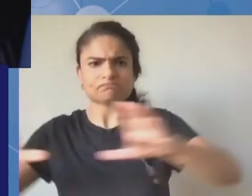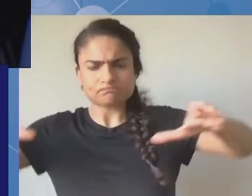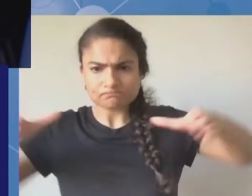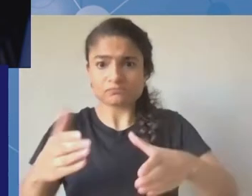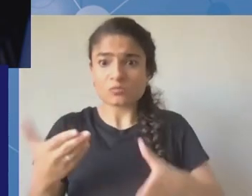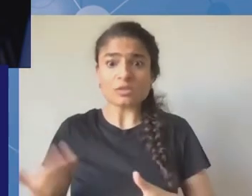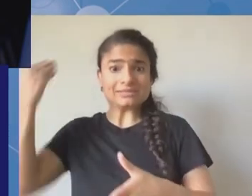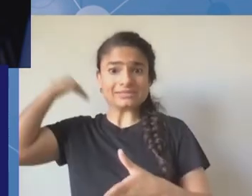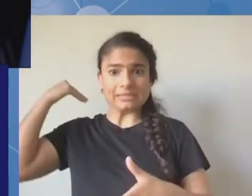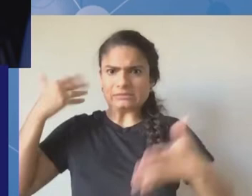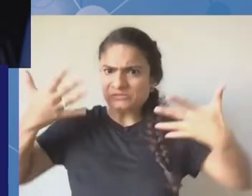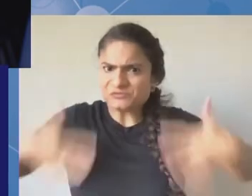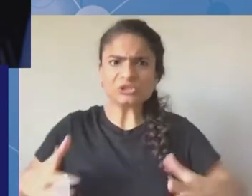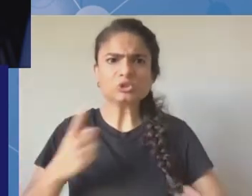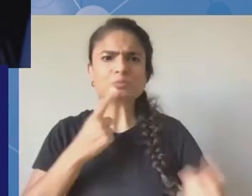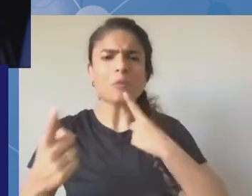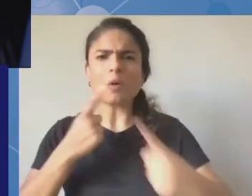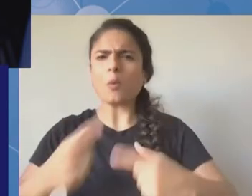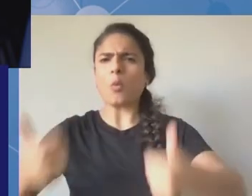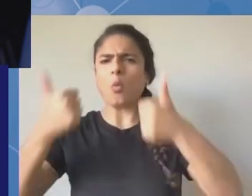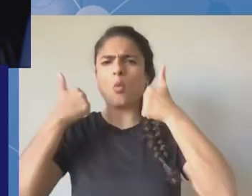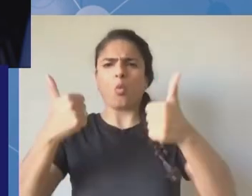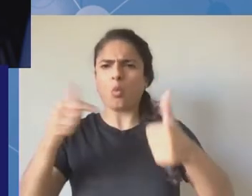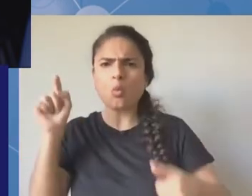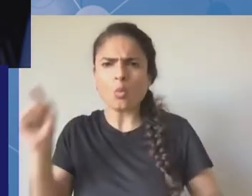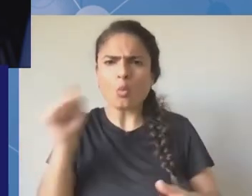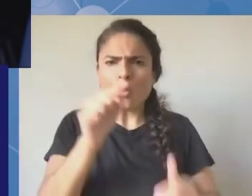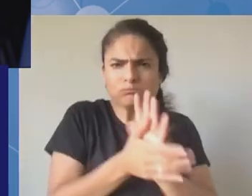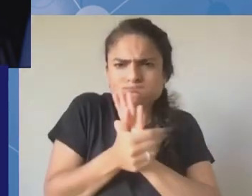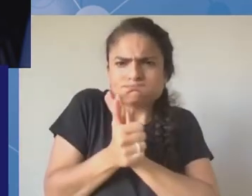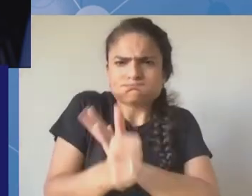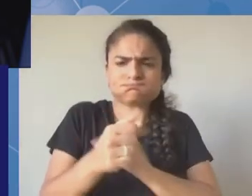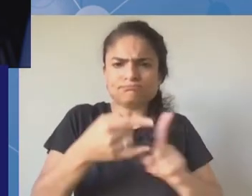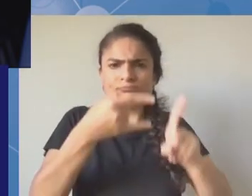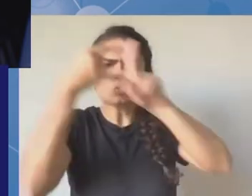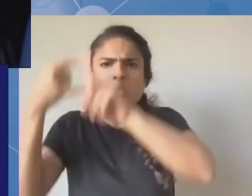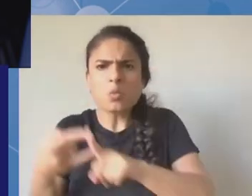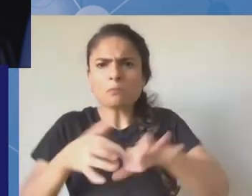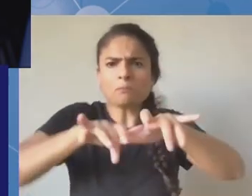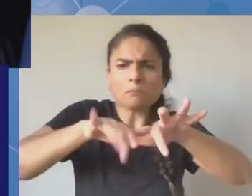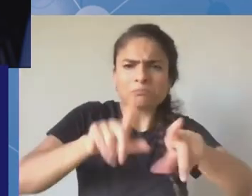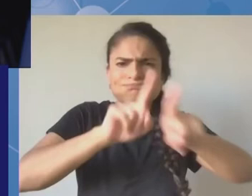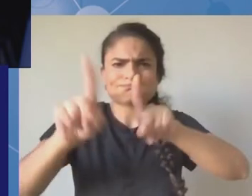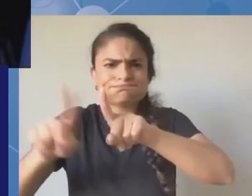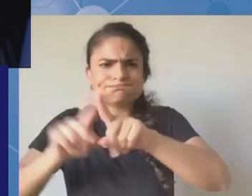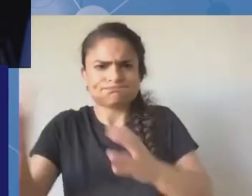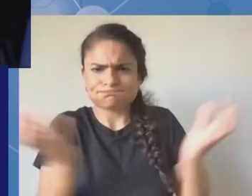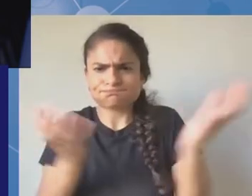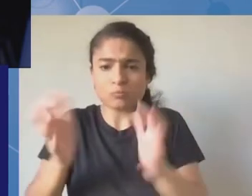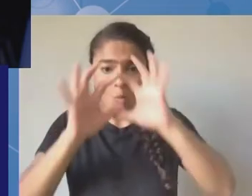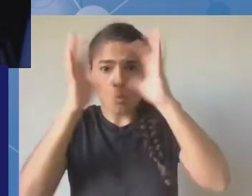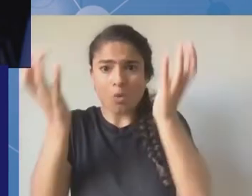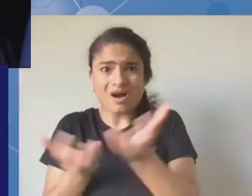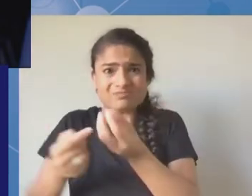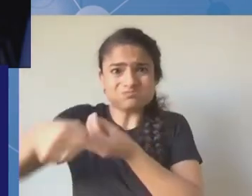and so it just tells us probably we're speaking to ourselves maybe if our key takeaways and clear actions enter the bigger report